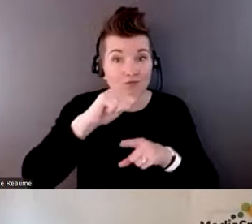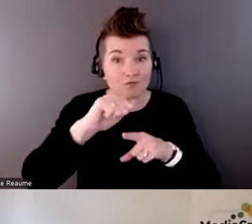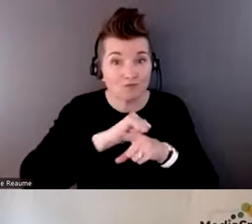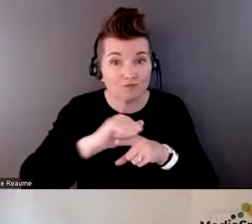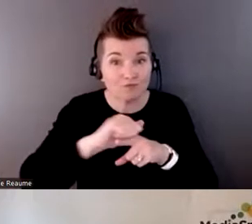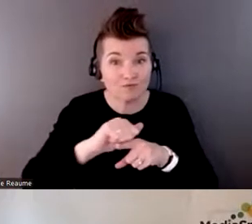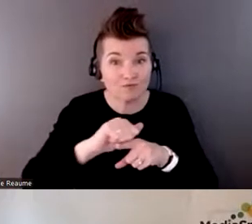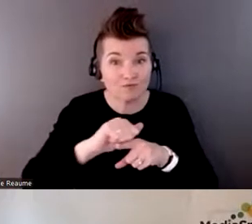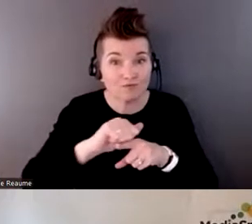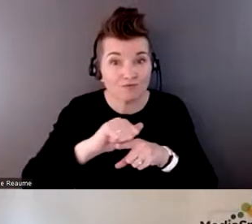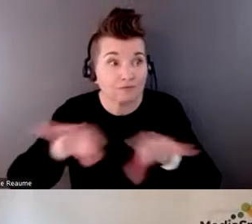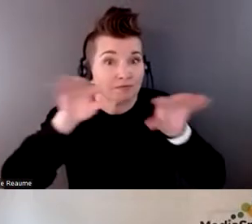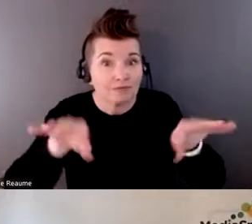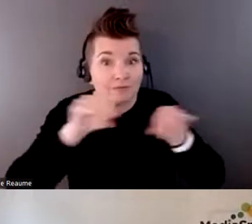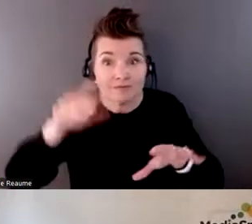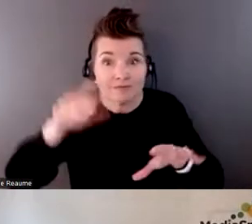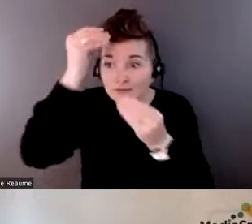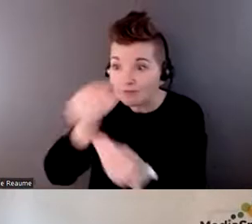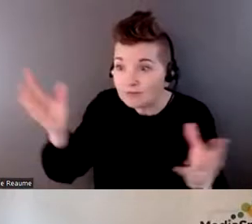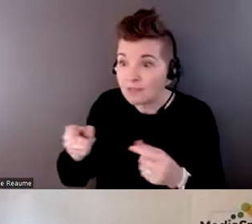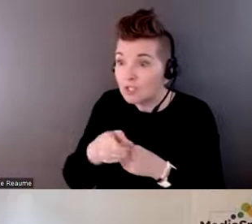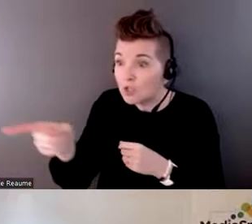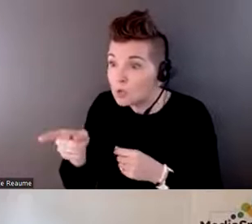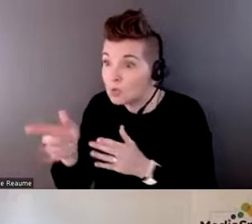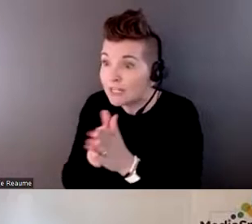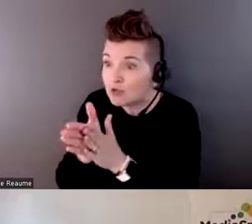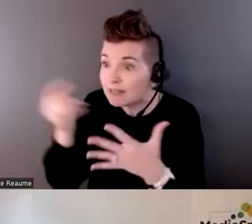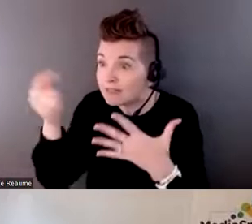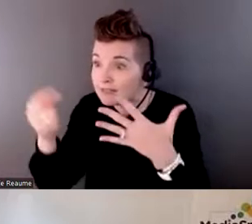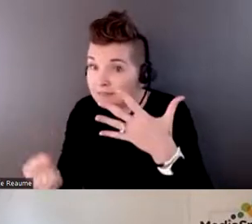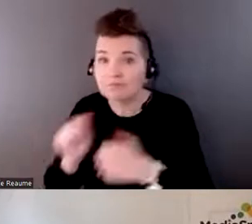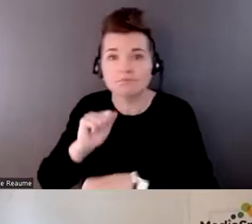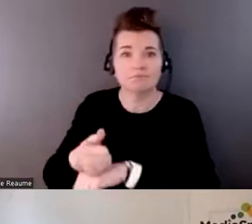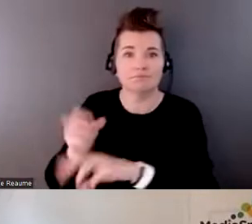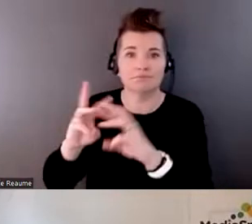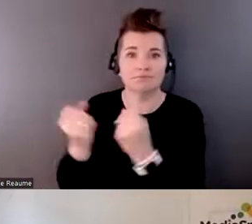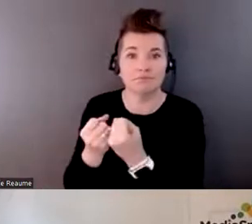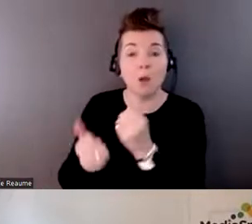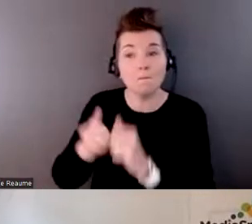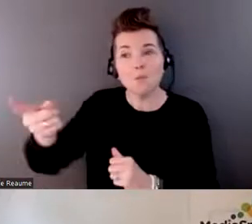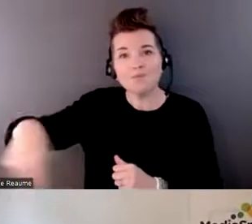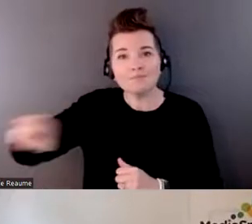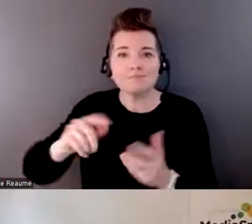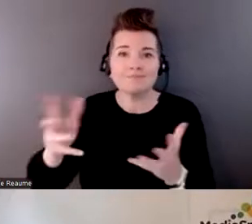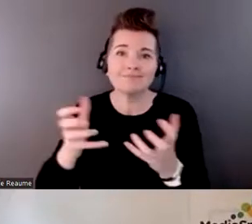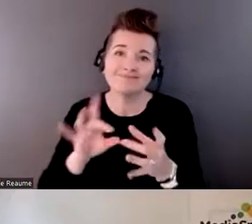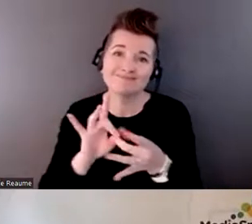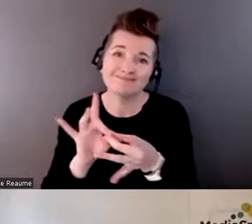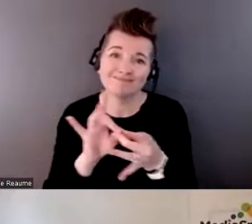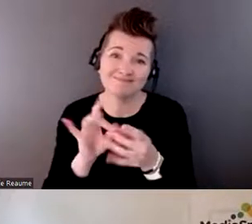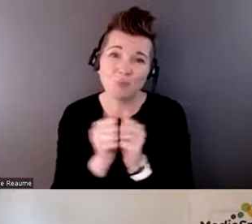to focus on what older adults were interested in. And for most older adults, it was to connect with their families.